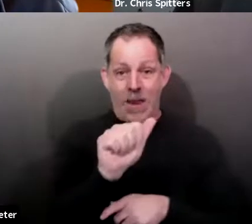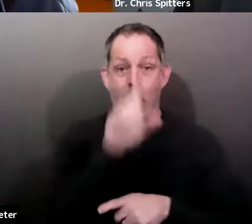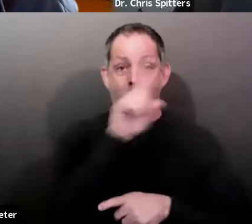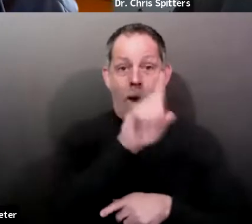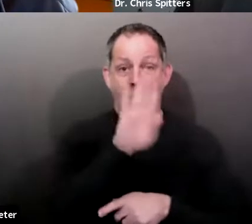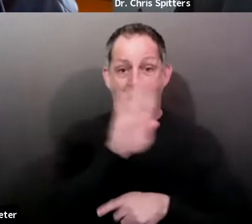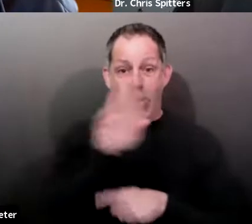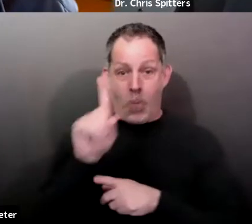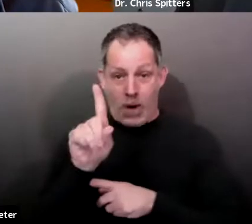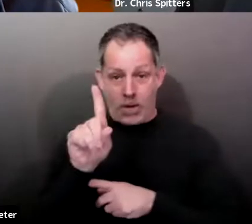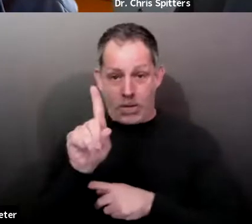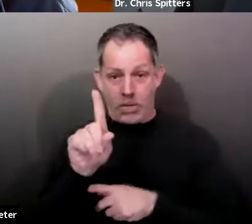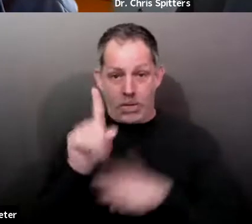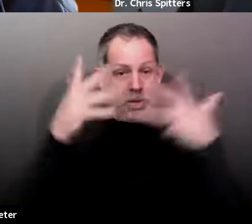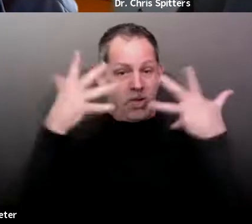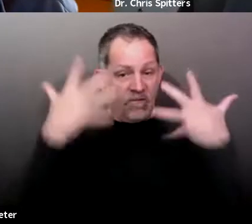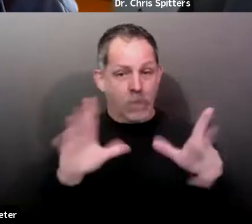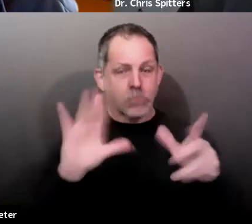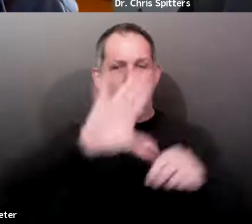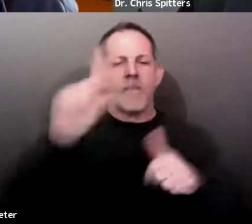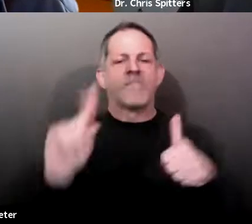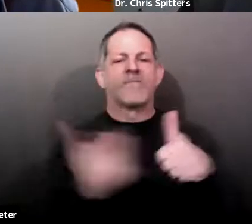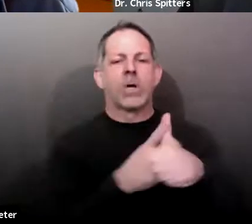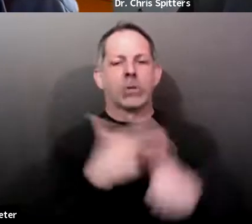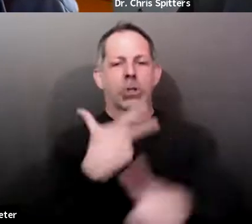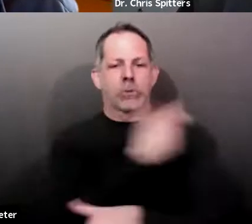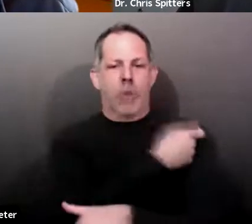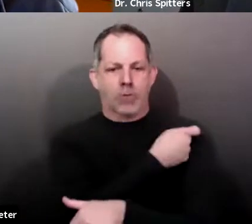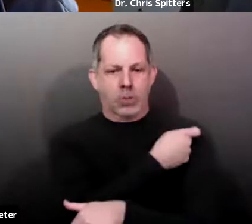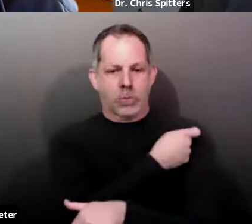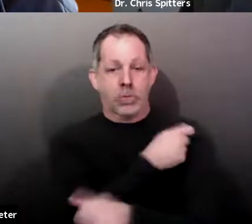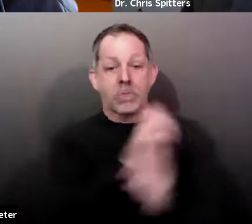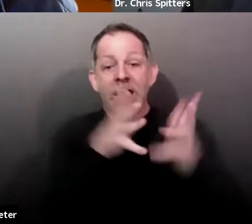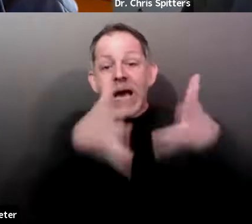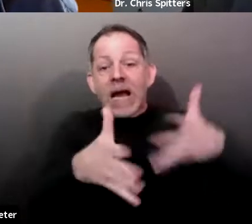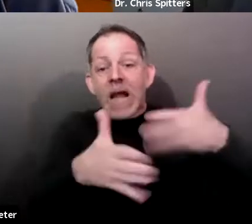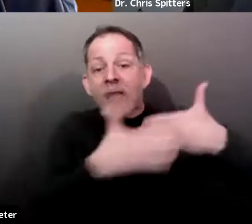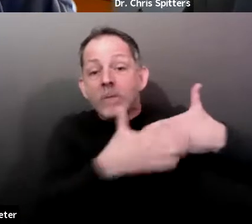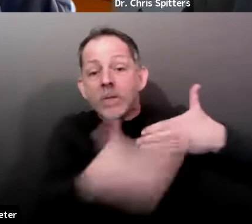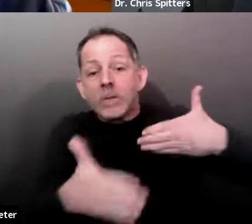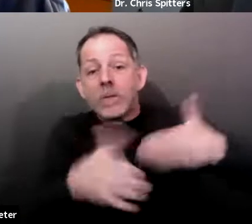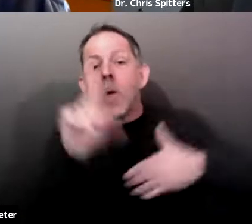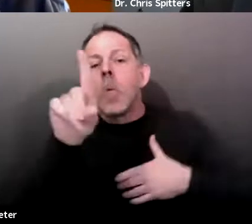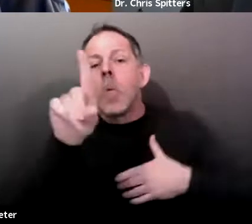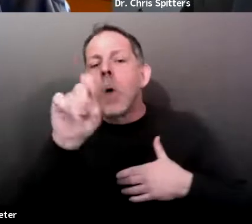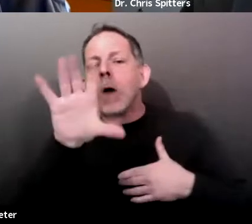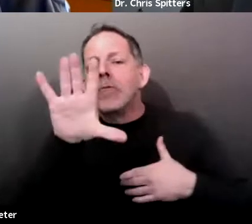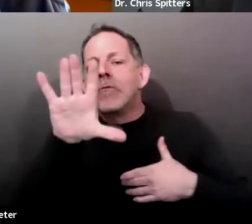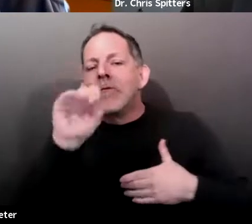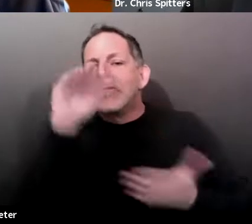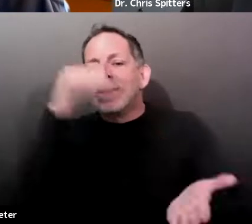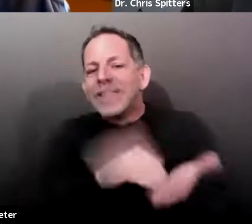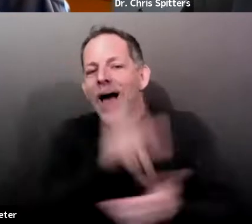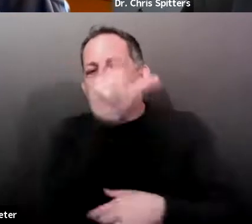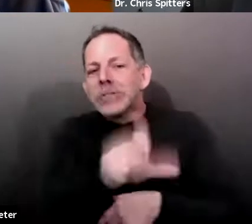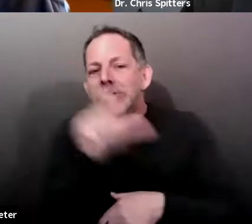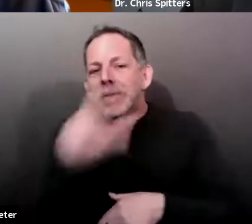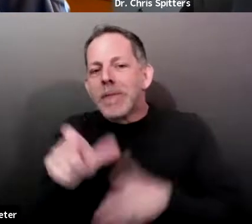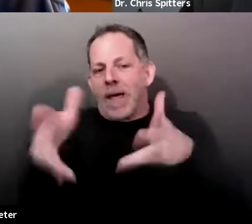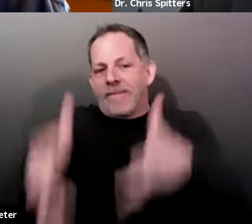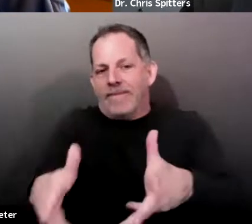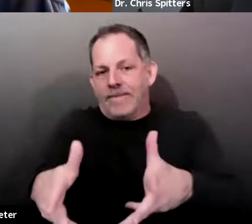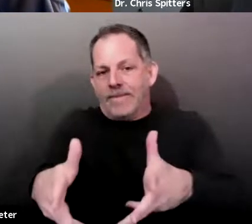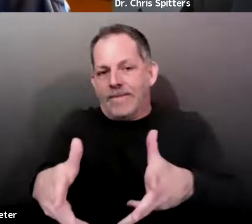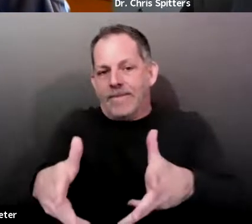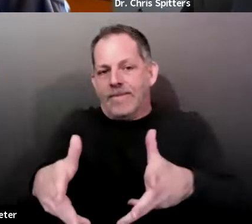first dose. So that leaves 150,000 people who are in those work sectors who meet the